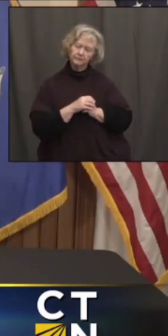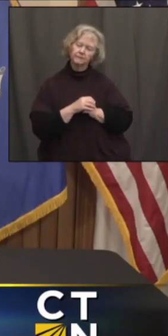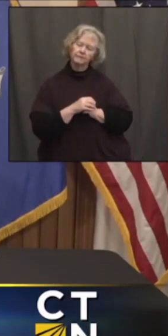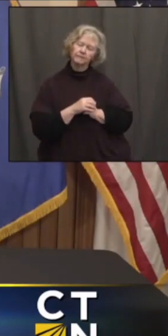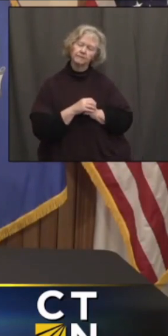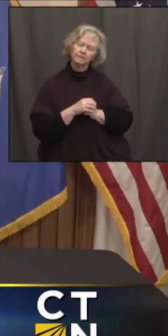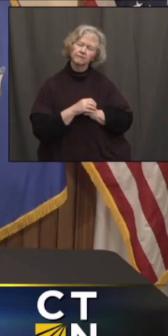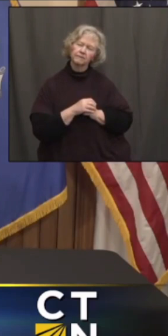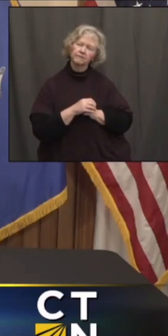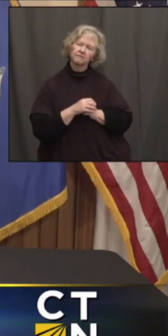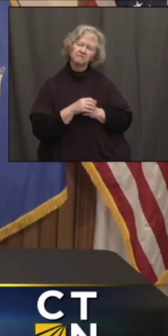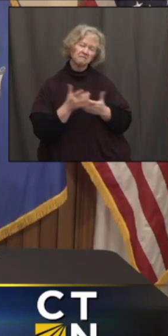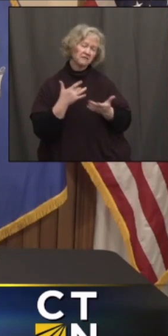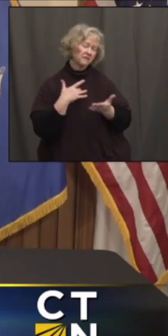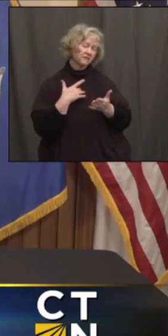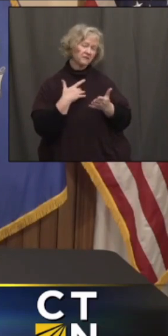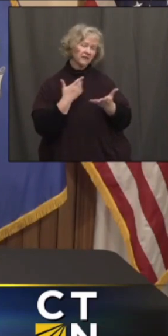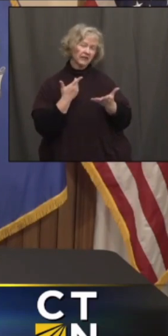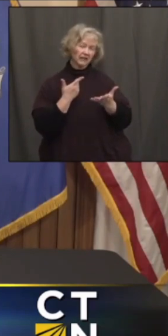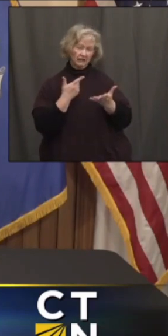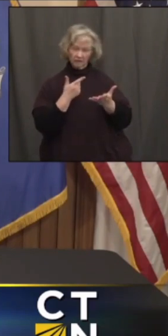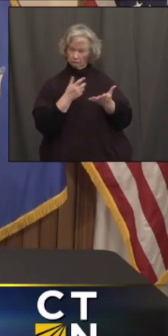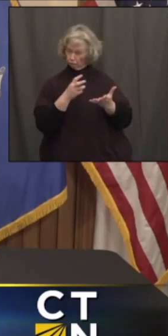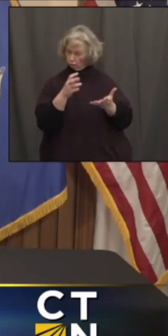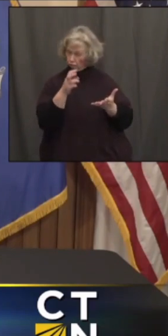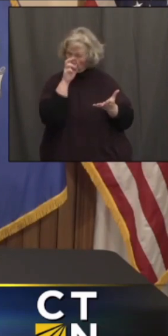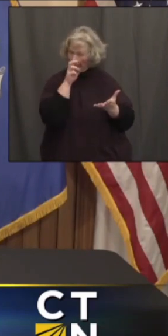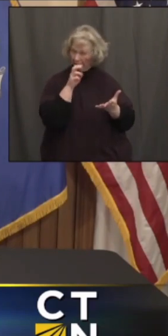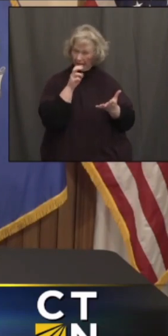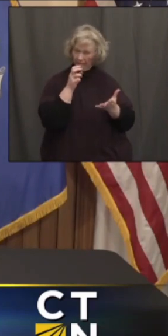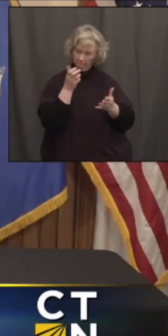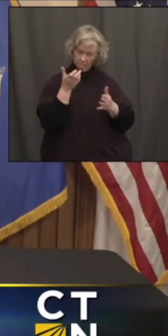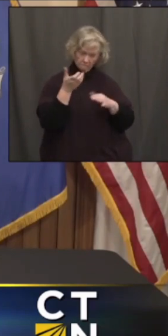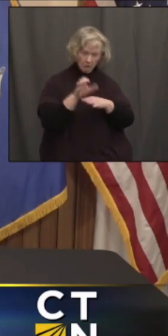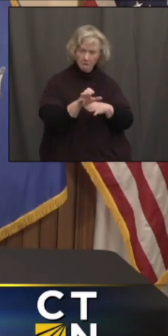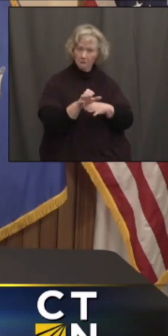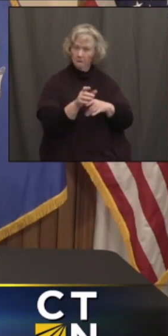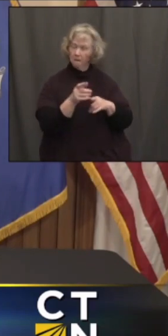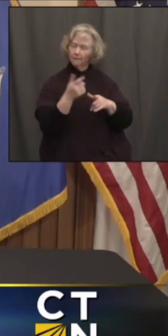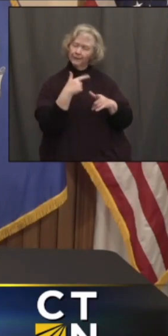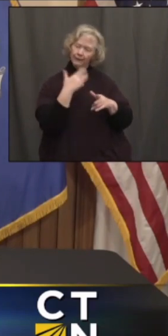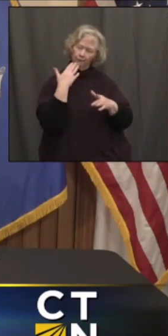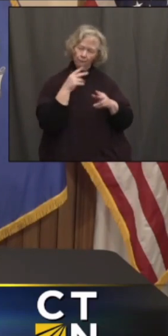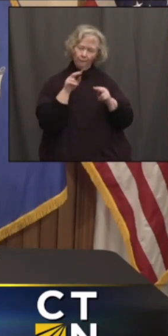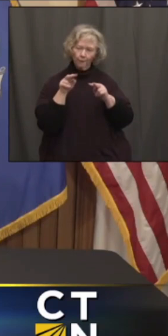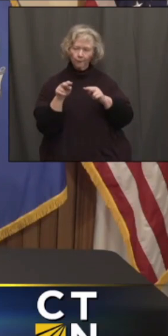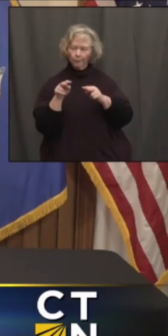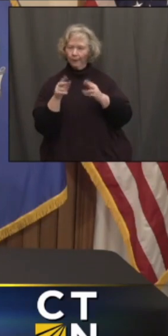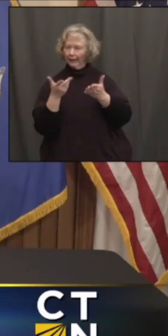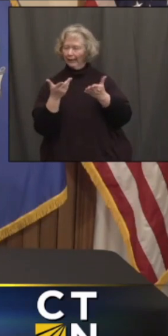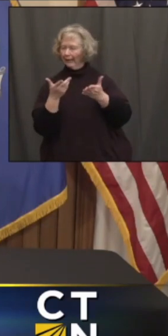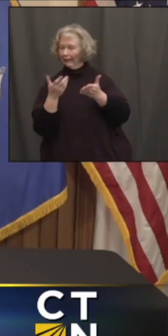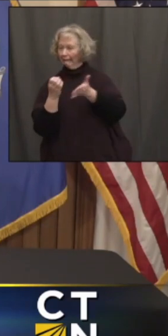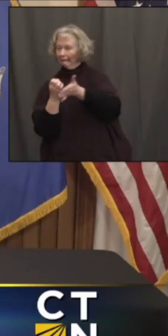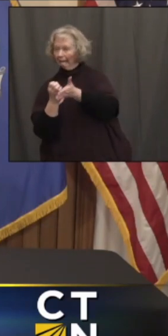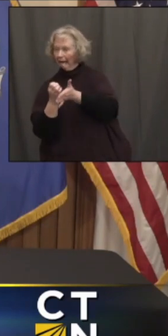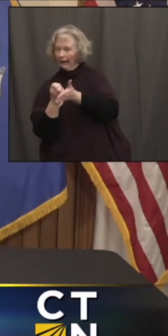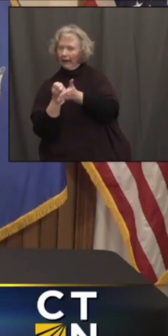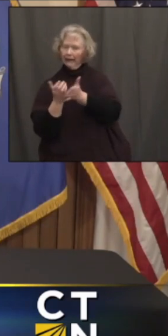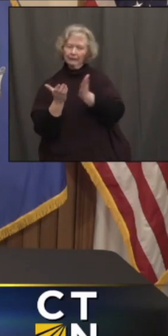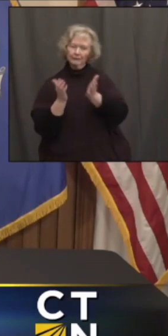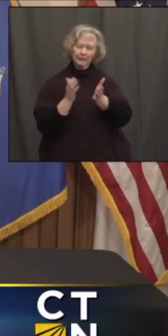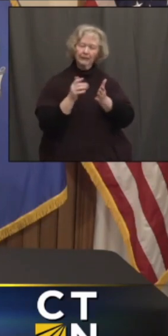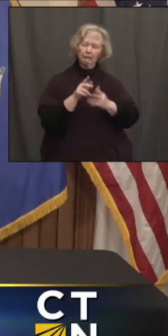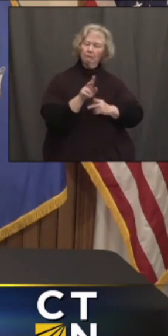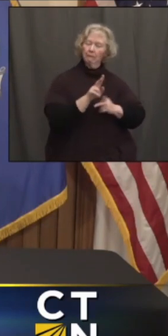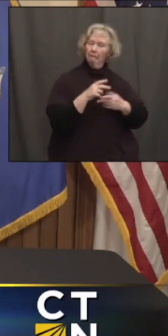How strict are you going to be on the enforcement? I know you have to balance economy like we were just talking about on that question, economy versus